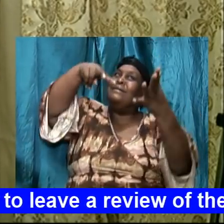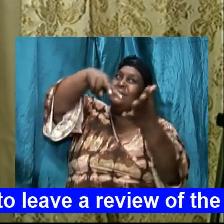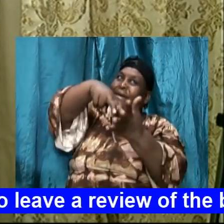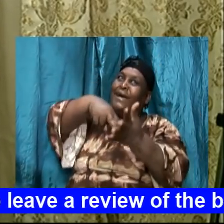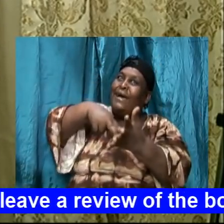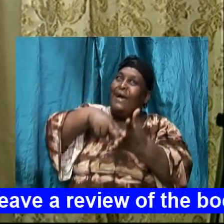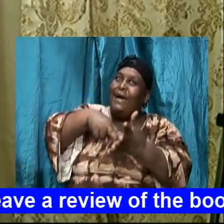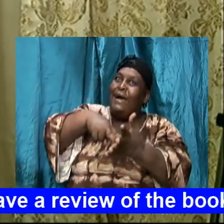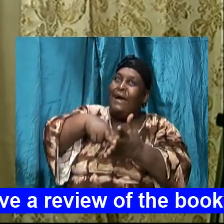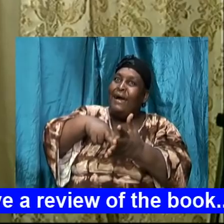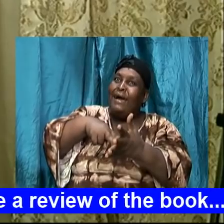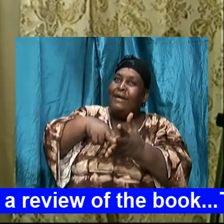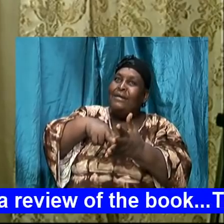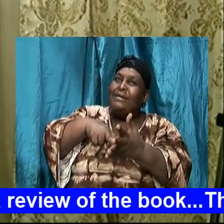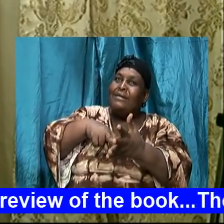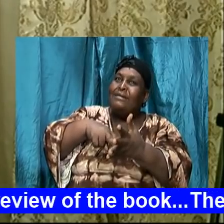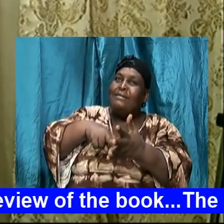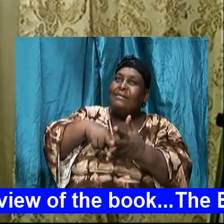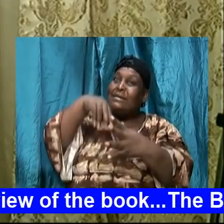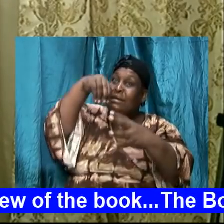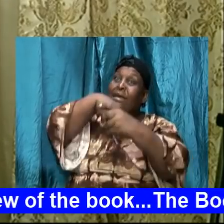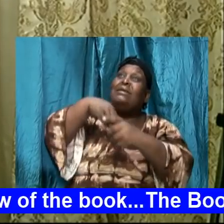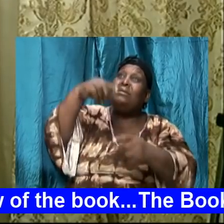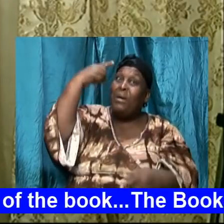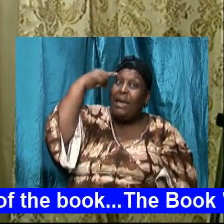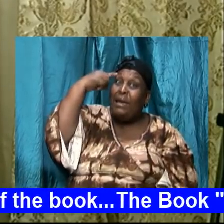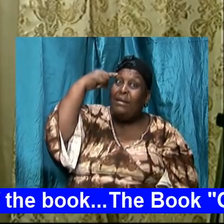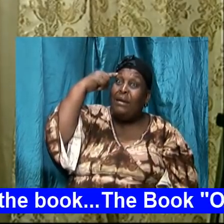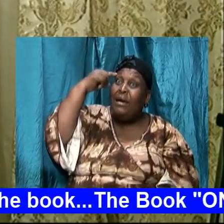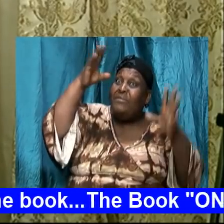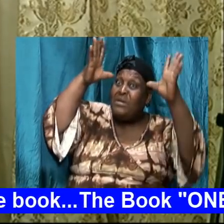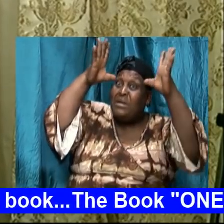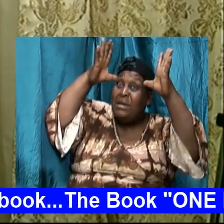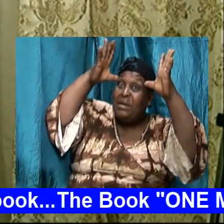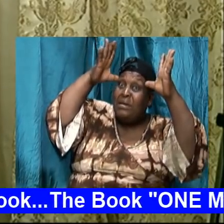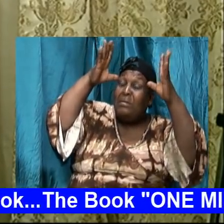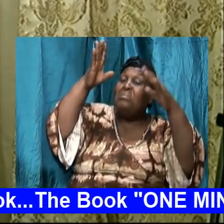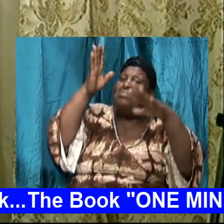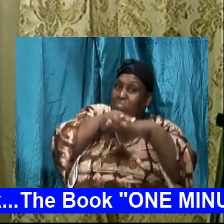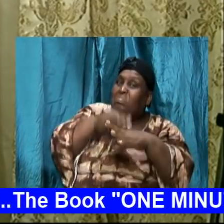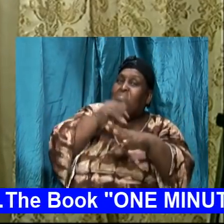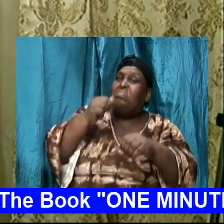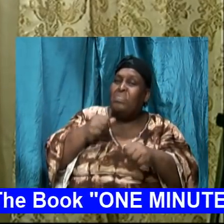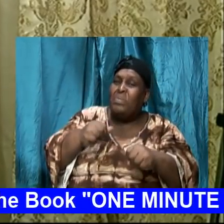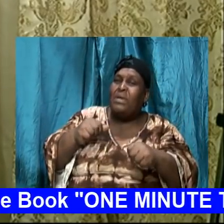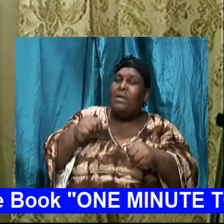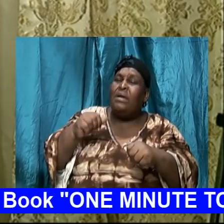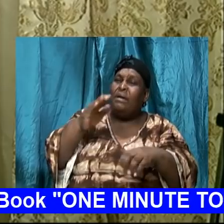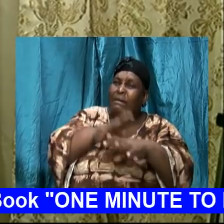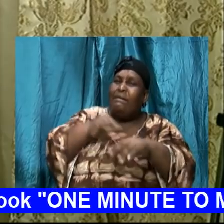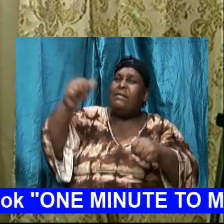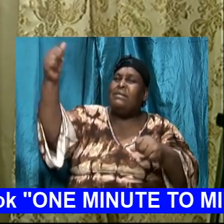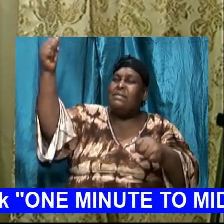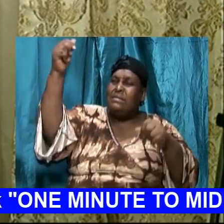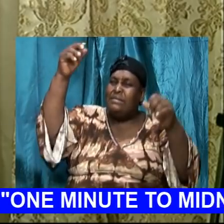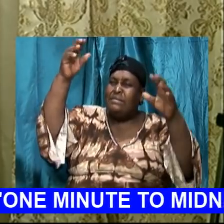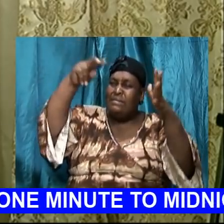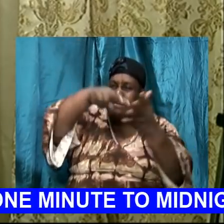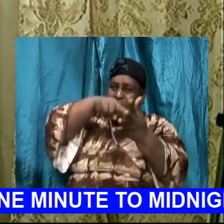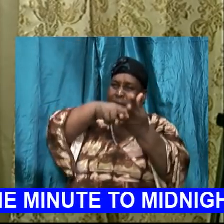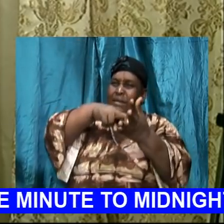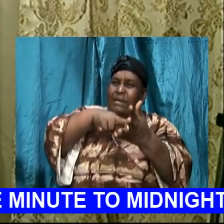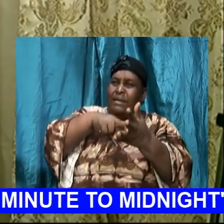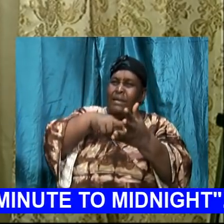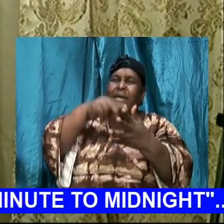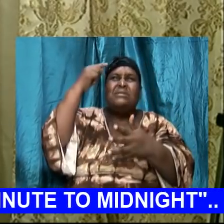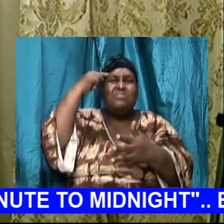feet. It registered in his mind. Two twos, one slap, know that he was on his feet. His mind was now clear